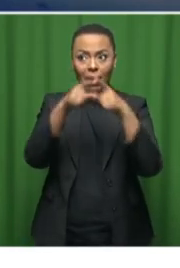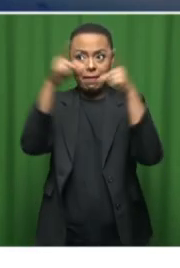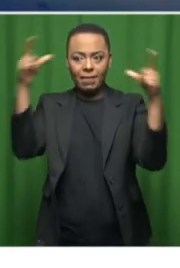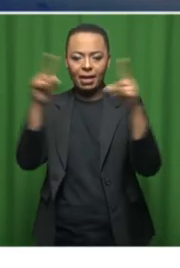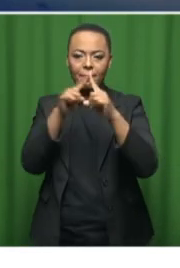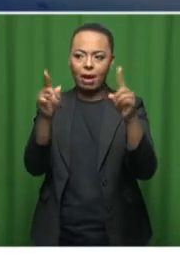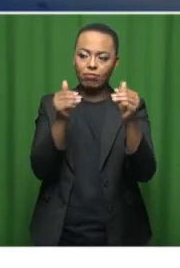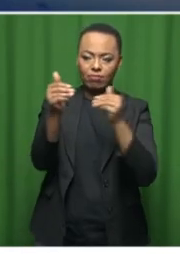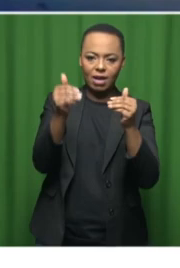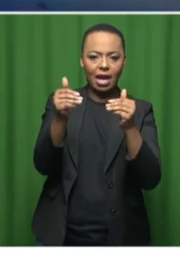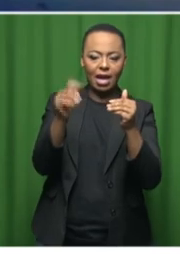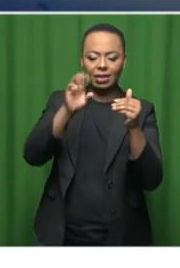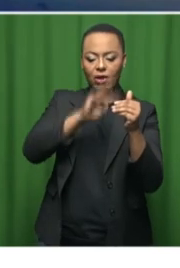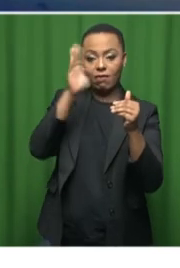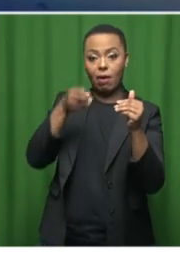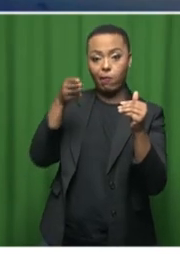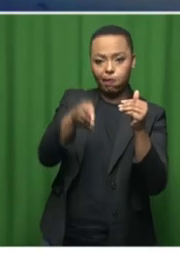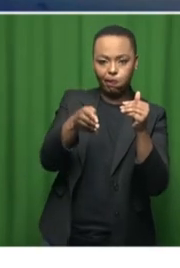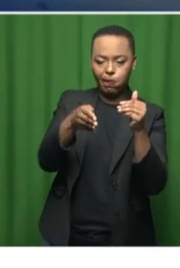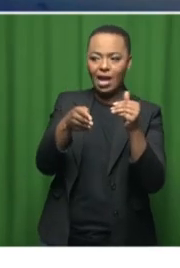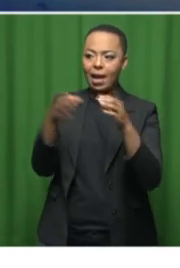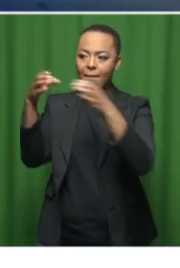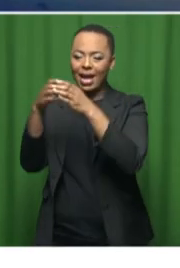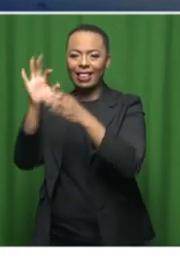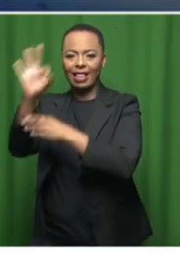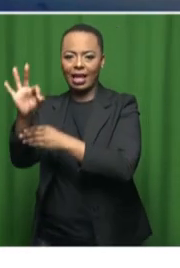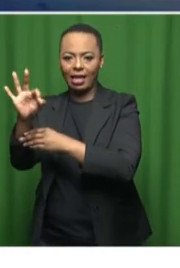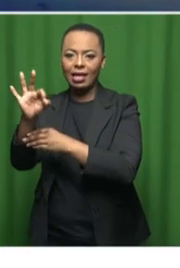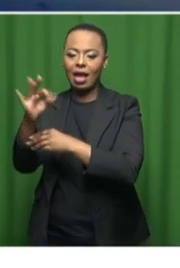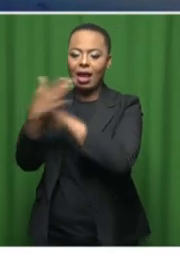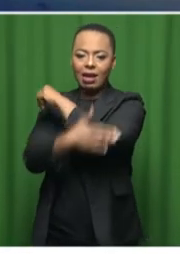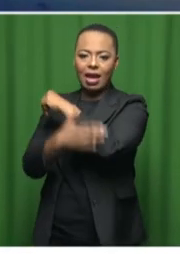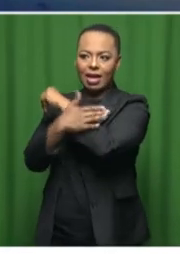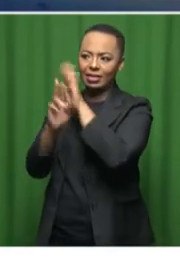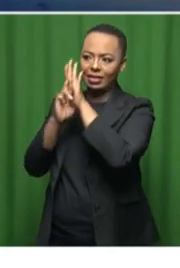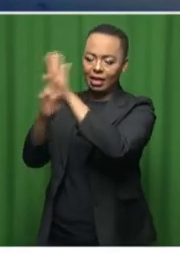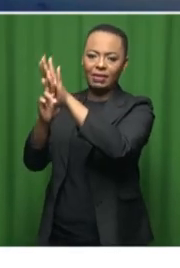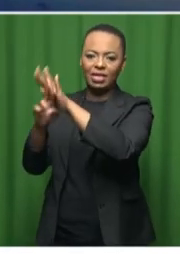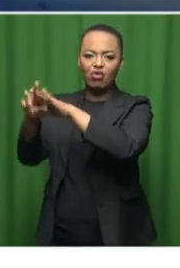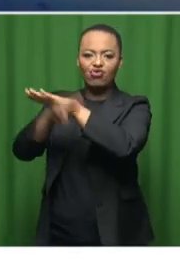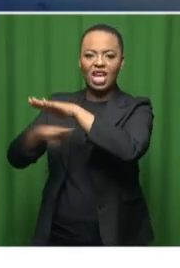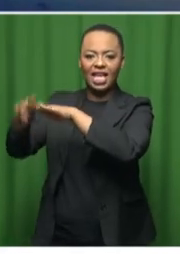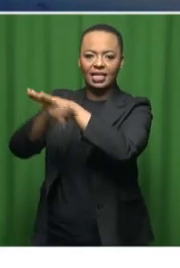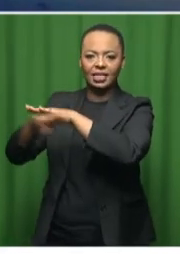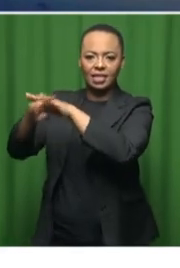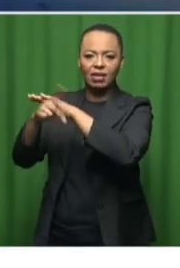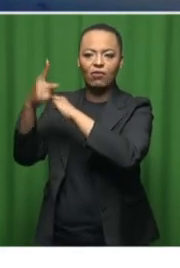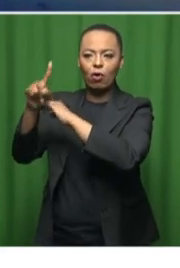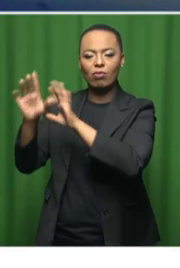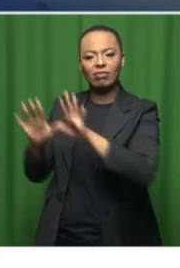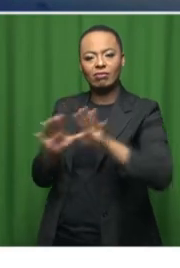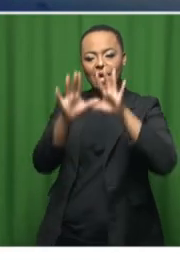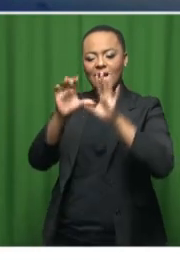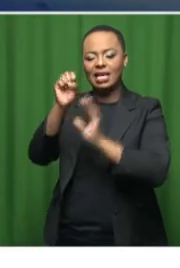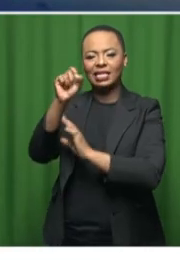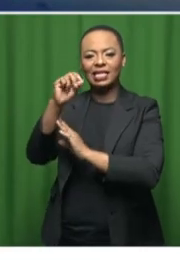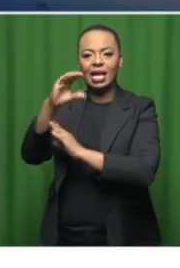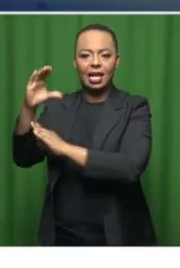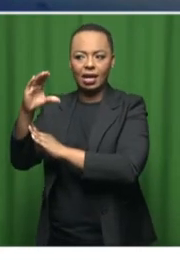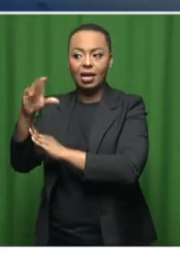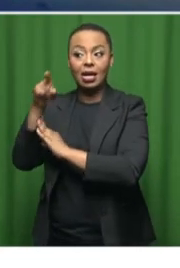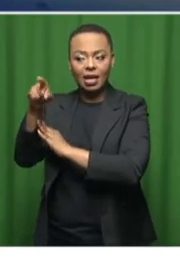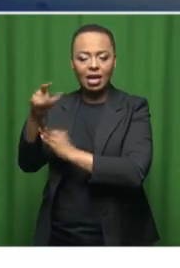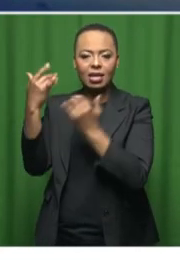aircrafts. South Africa is there. And then part three will be countries that represent regions. For instance, from Sardeg region, Zimbabwe was